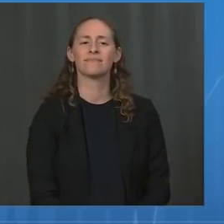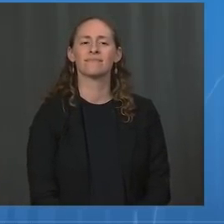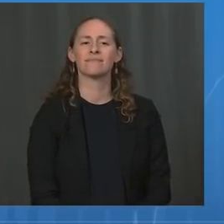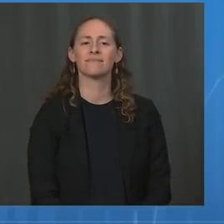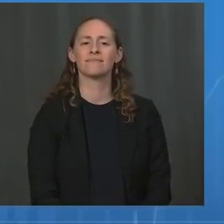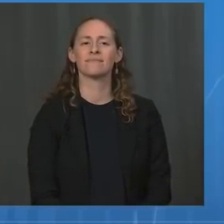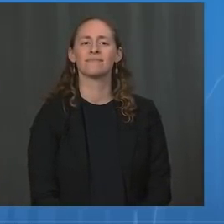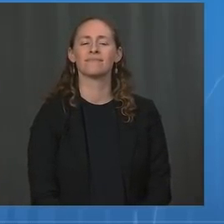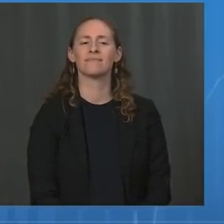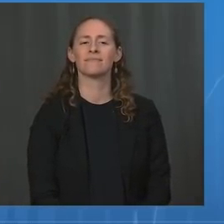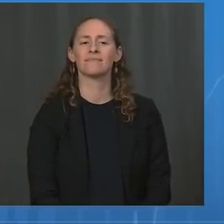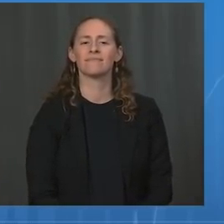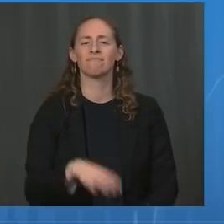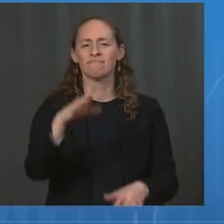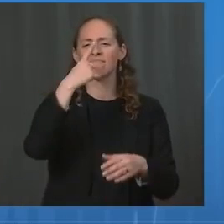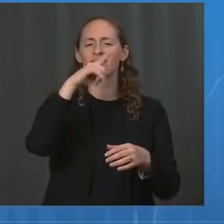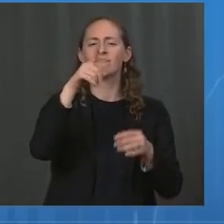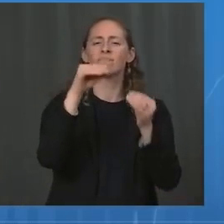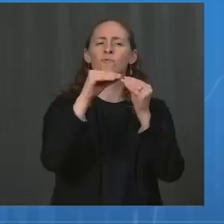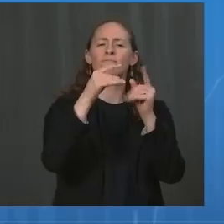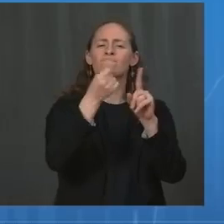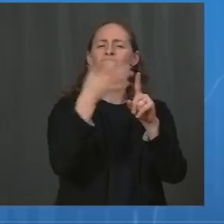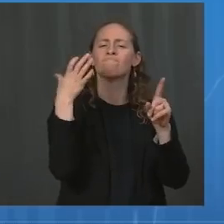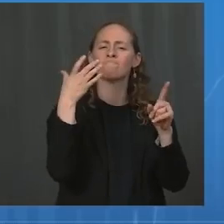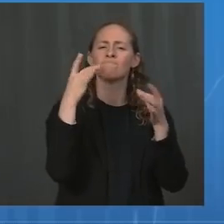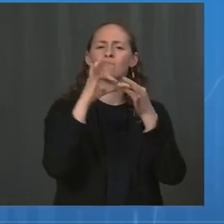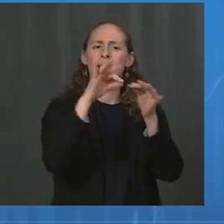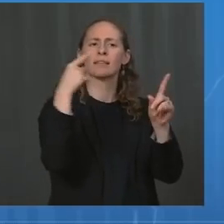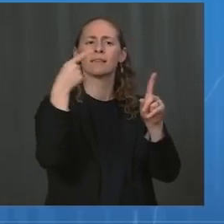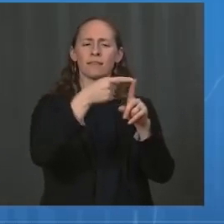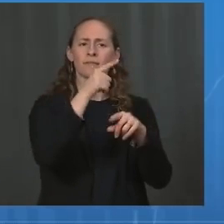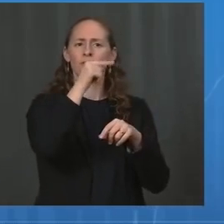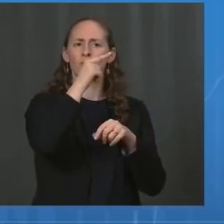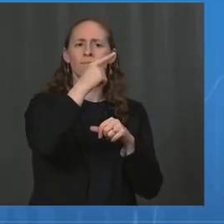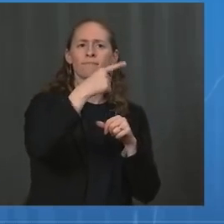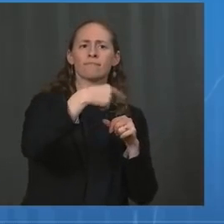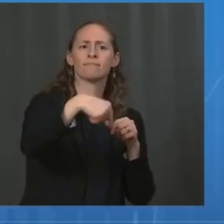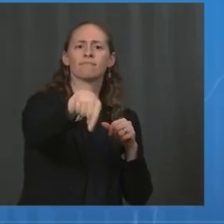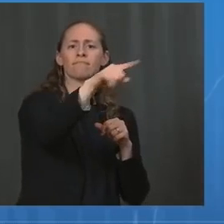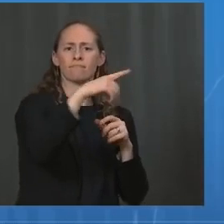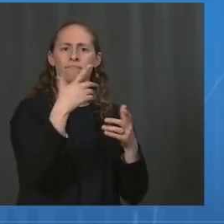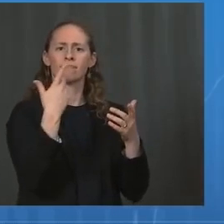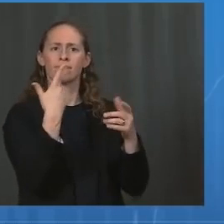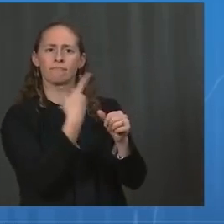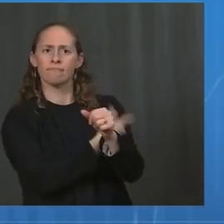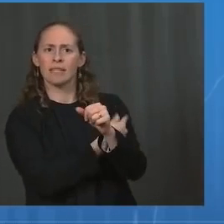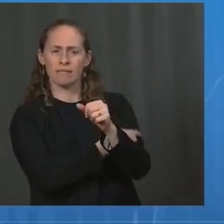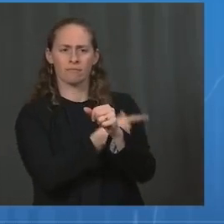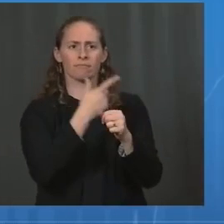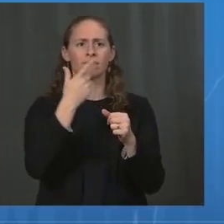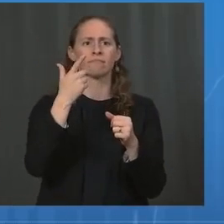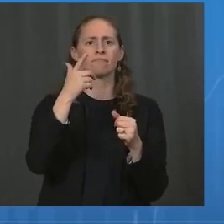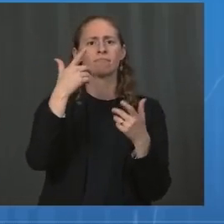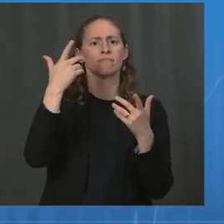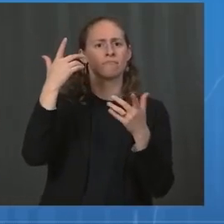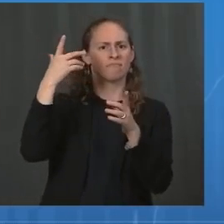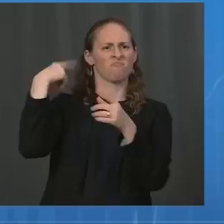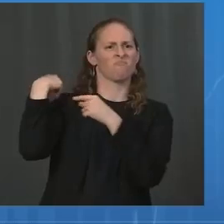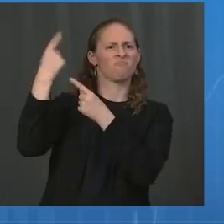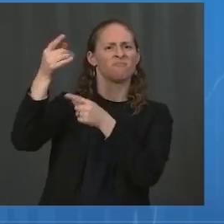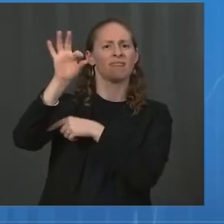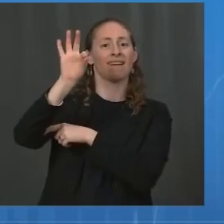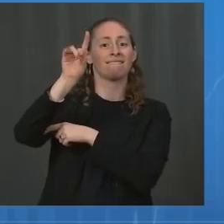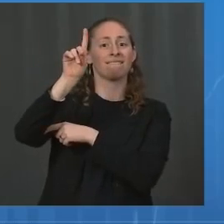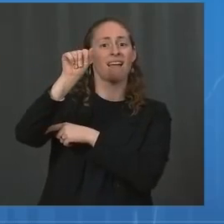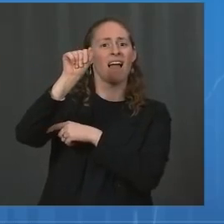vaccine unit there are retiring in October and November, Marion Gruber and Phil Krause. A number of organizations